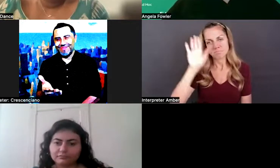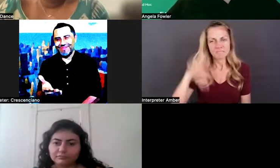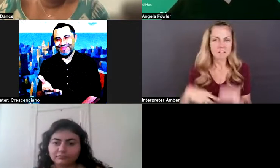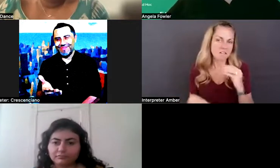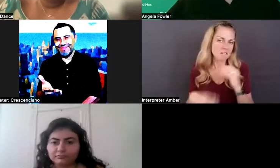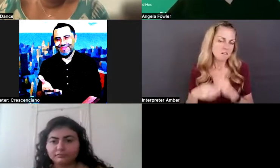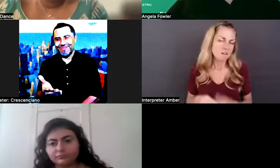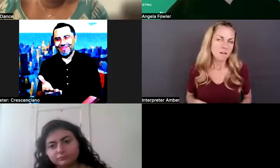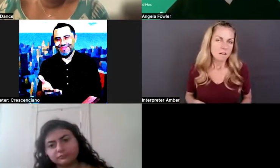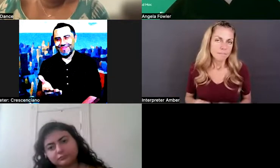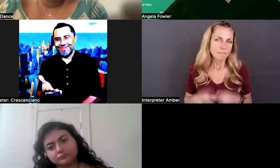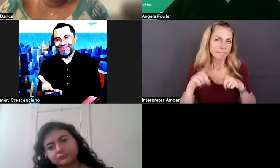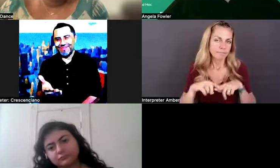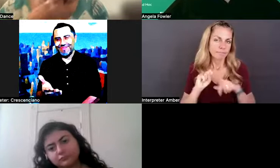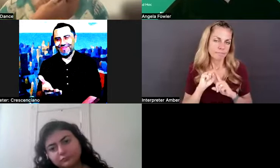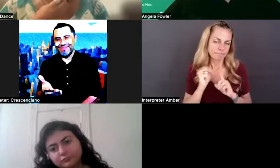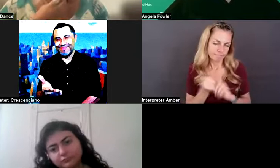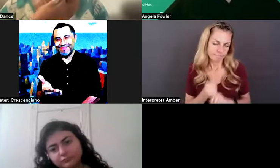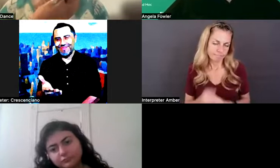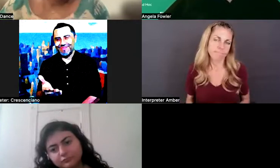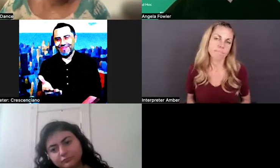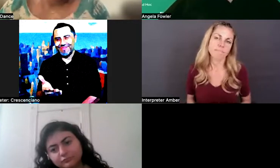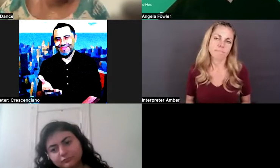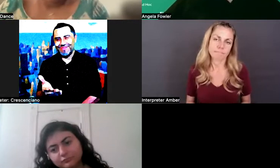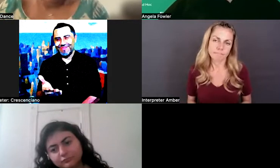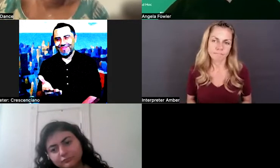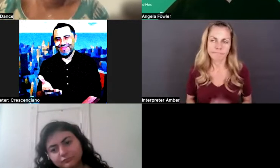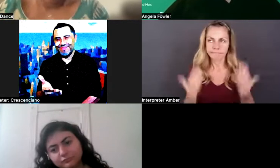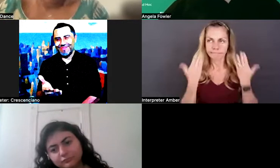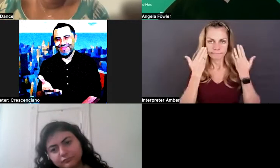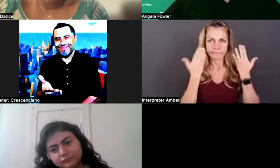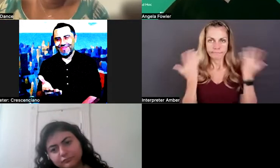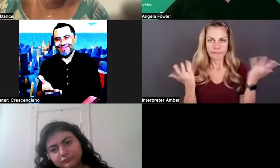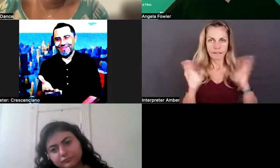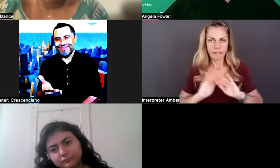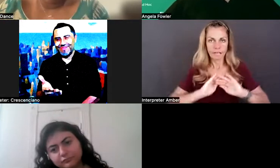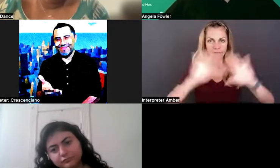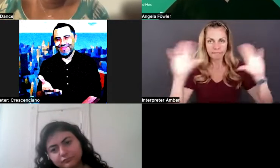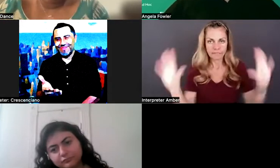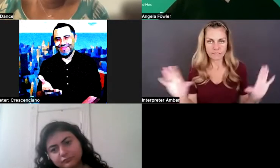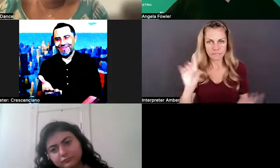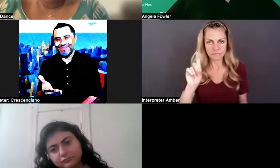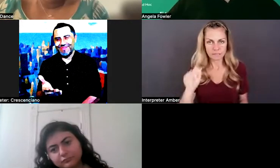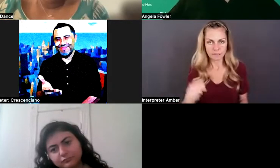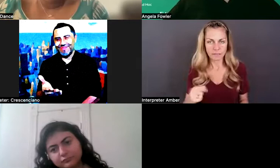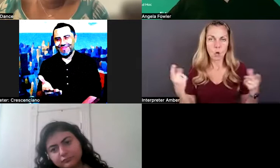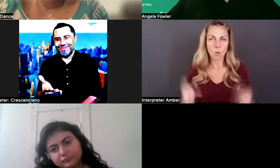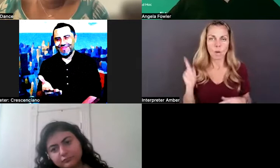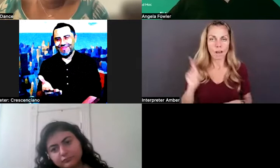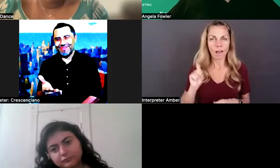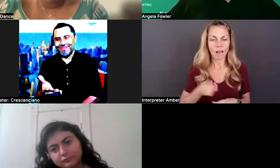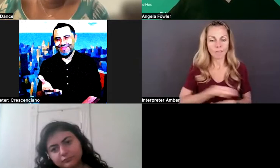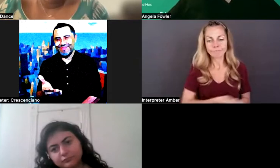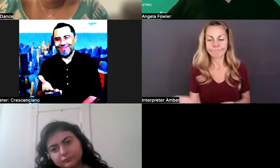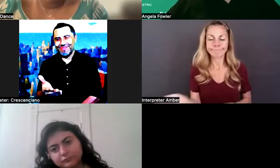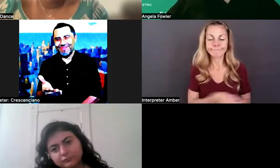circumstances. I have an obvious disability. When I walk in with my long white cane, it's pretty